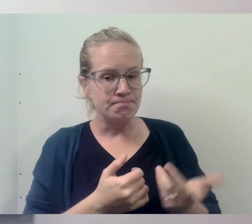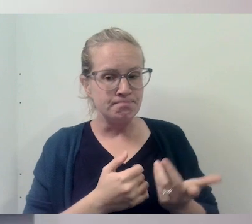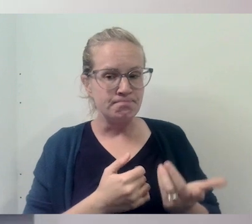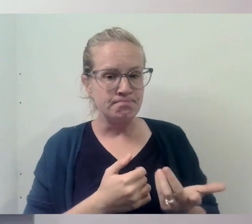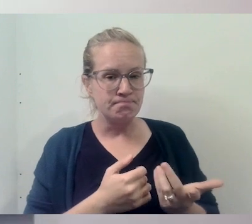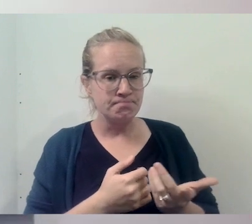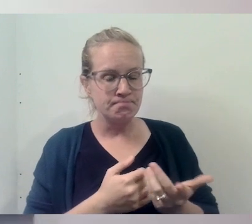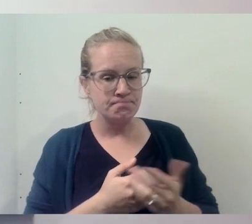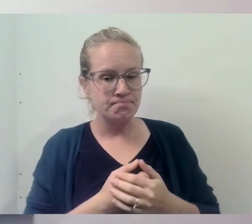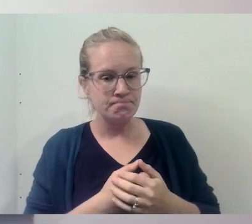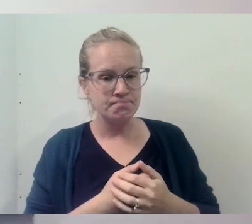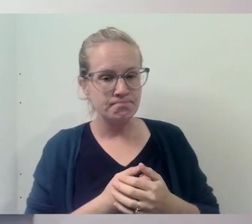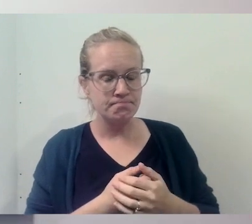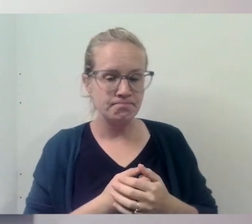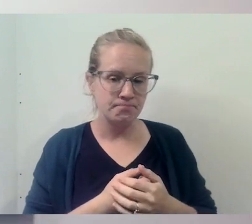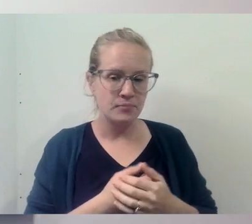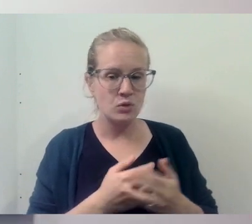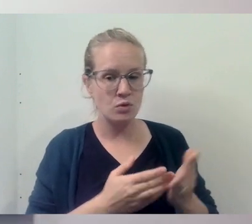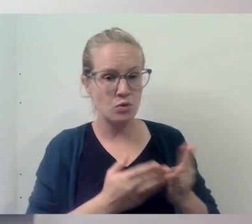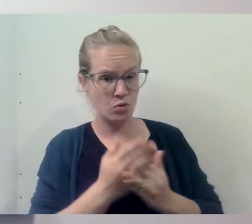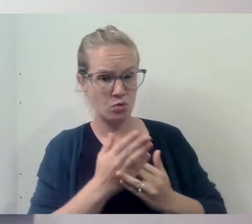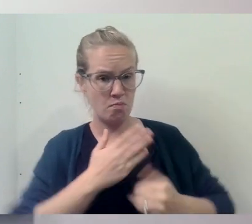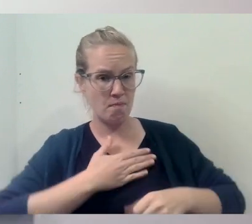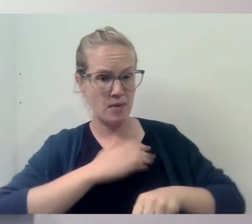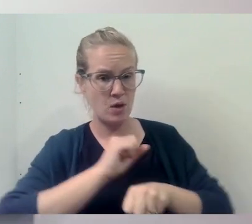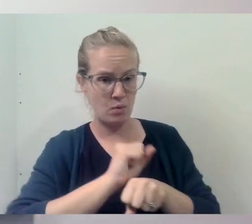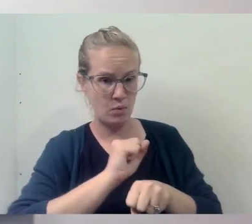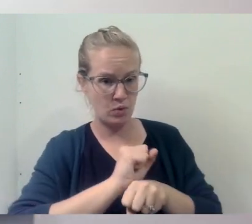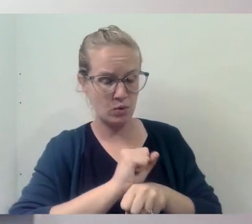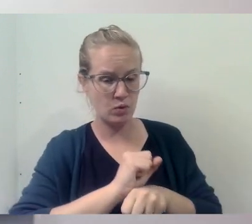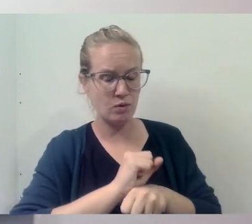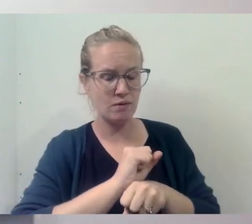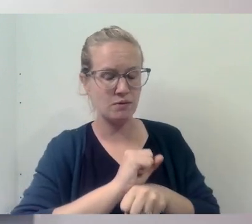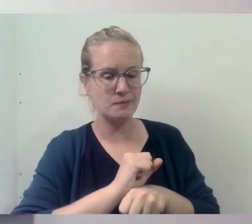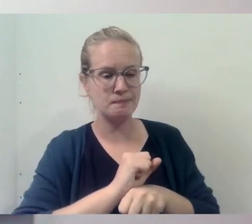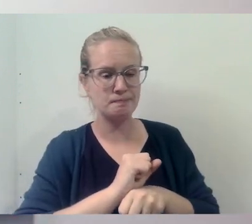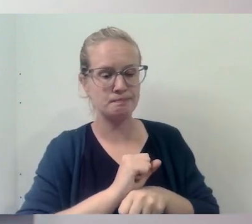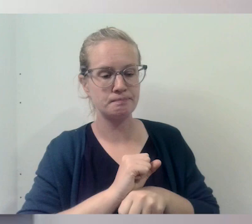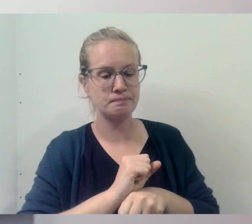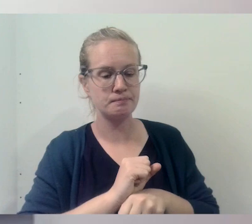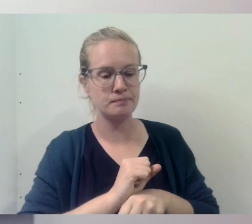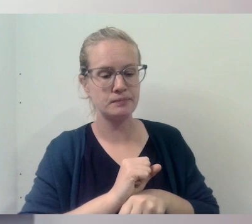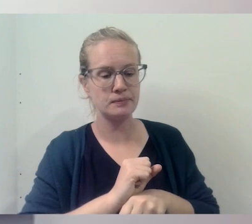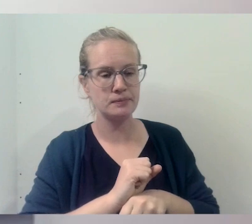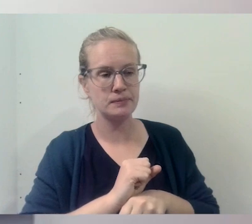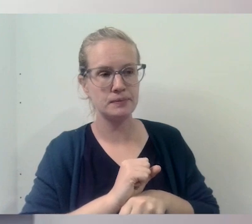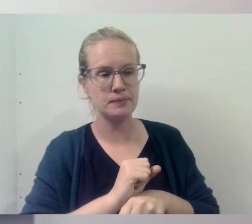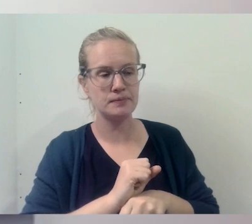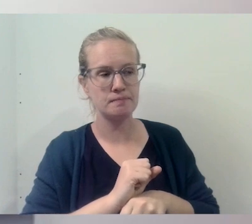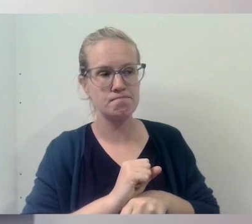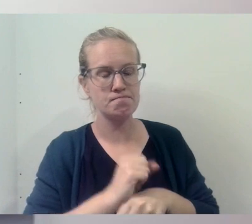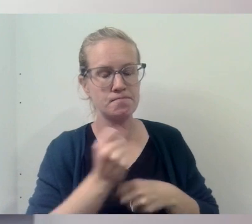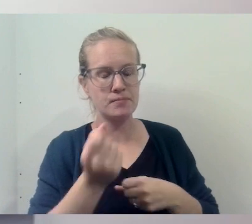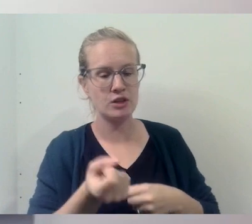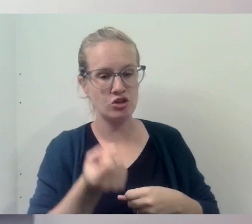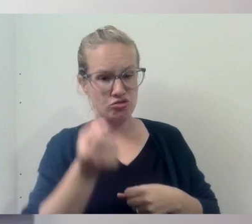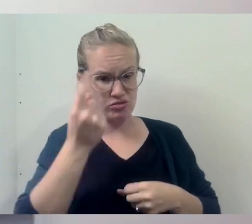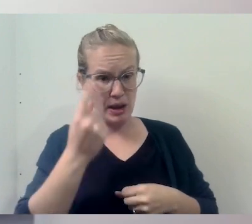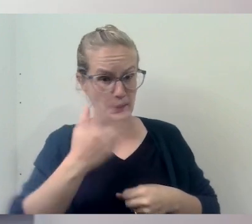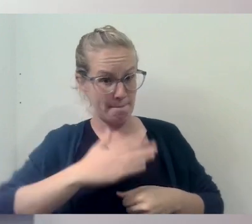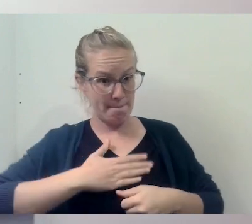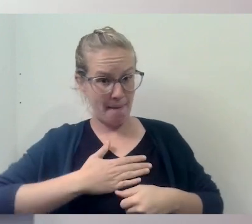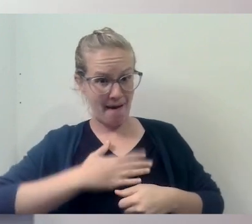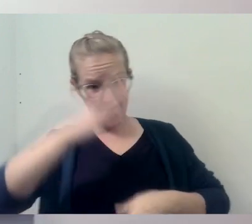through my work, understanding that my faith